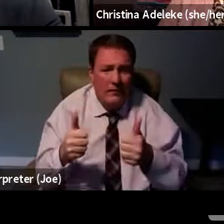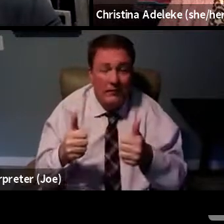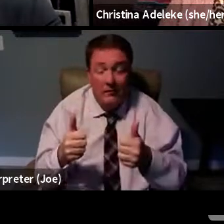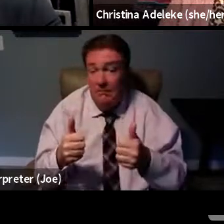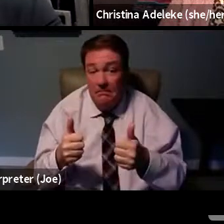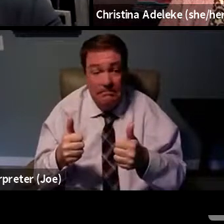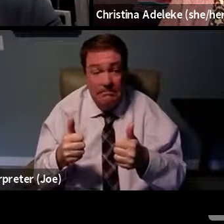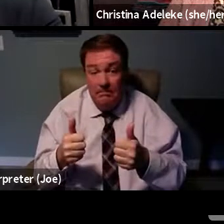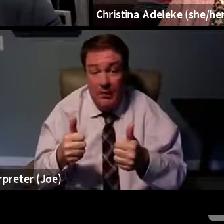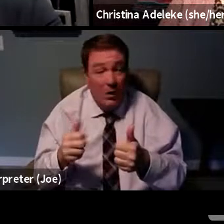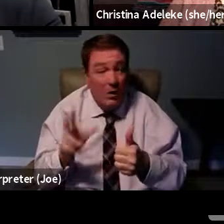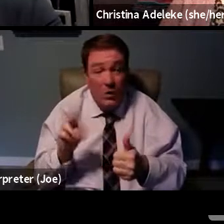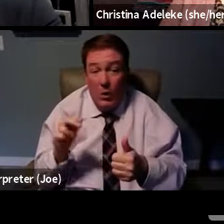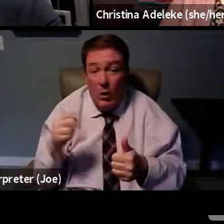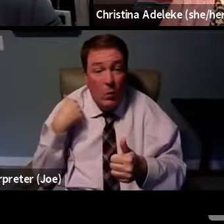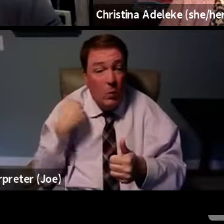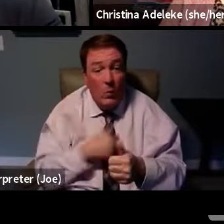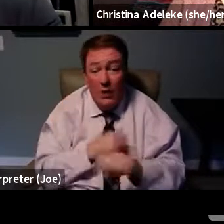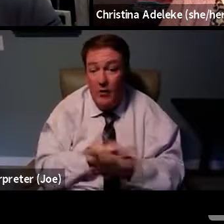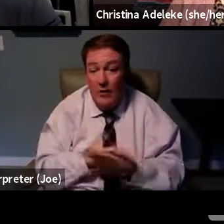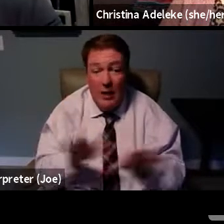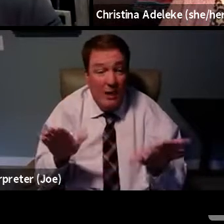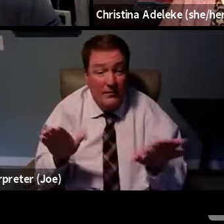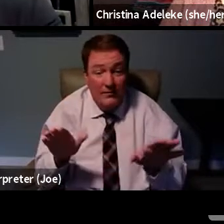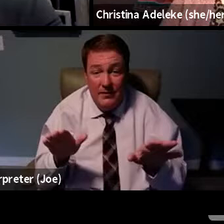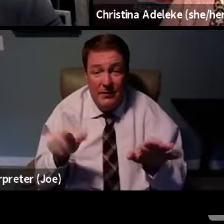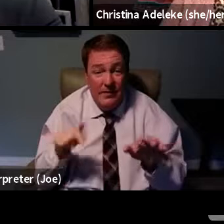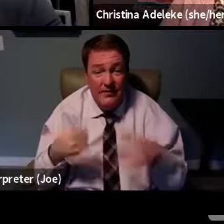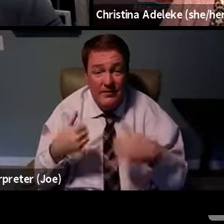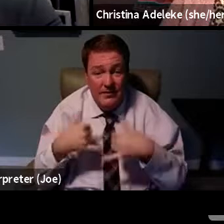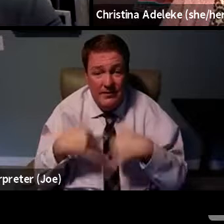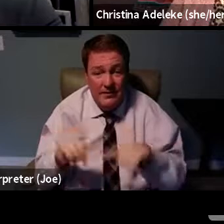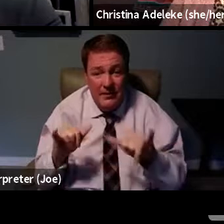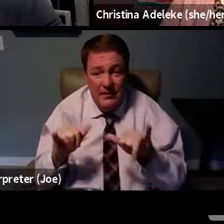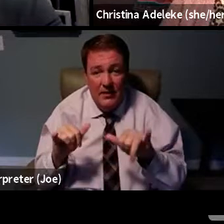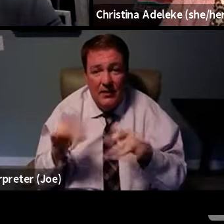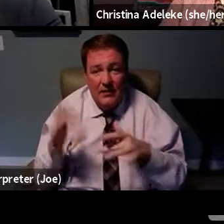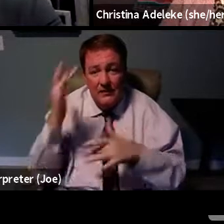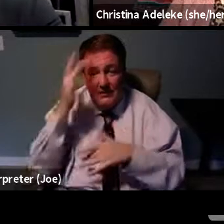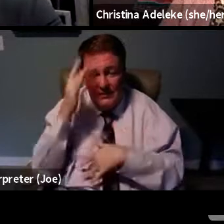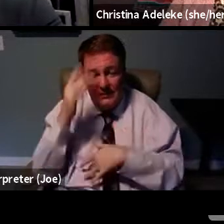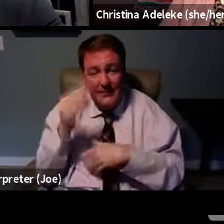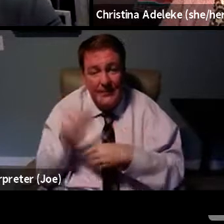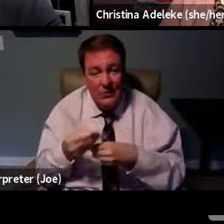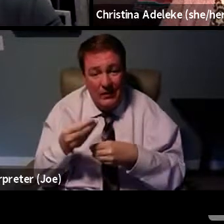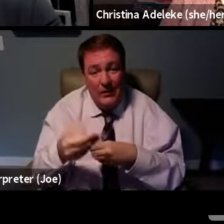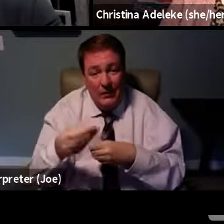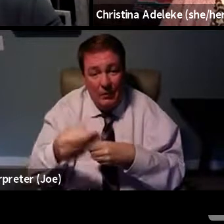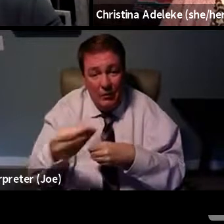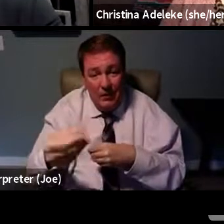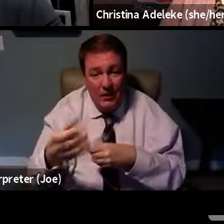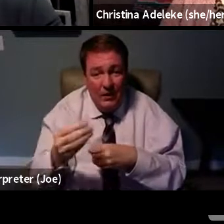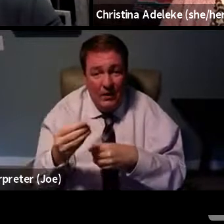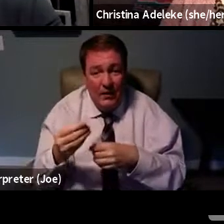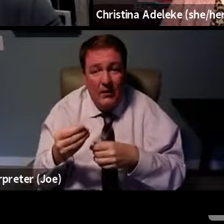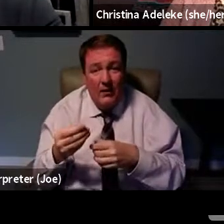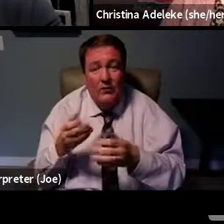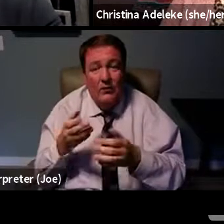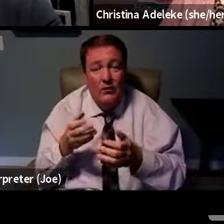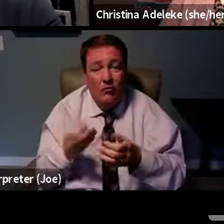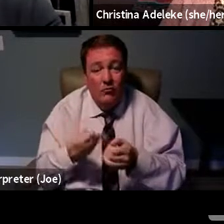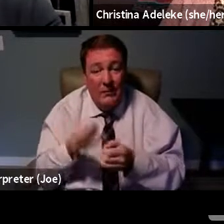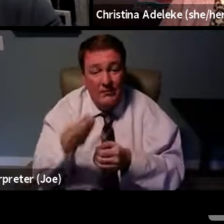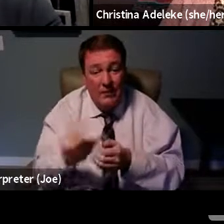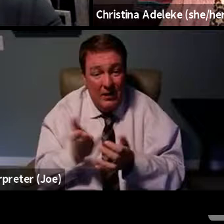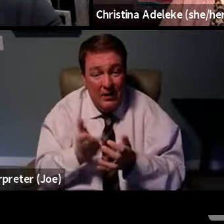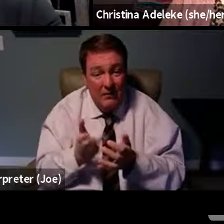no, no, no, we're not. I mean, we have, this is still a communicable disease, you know, it's get transmitted through sex. We